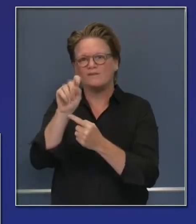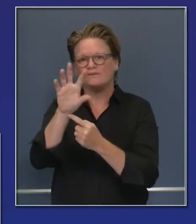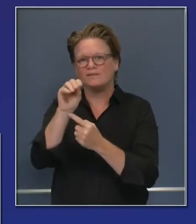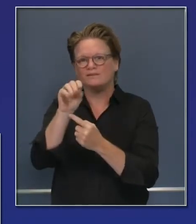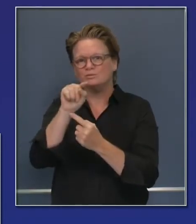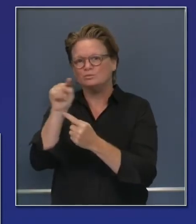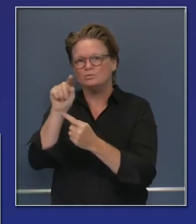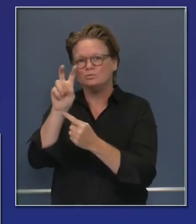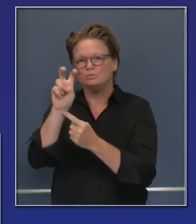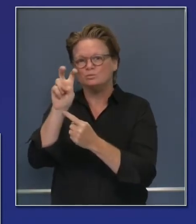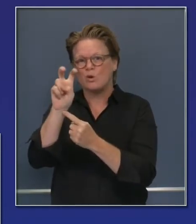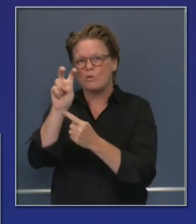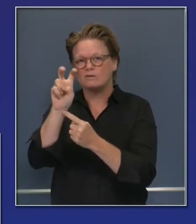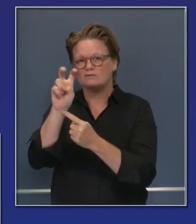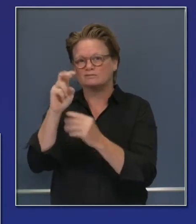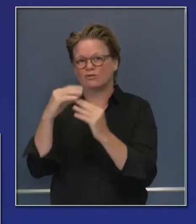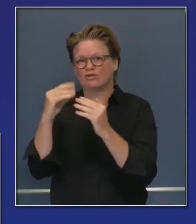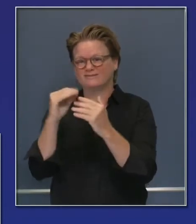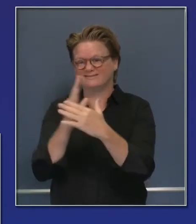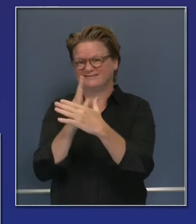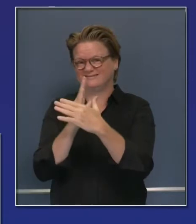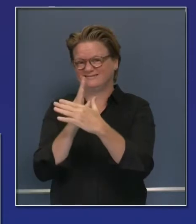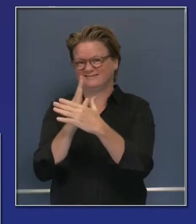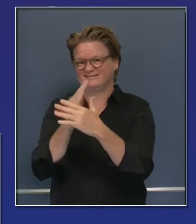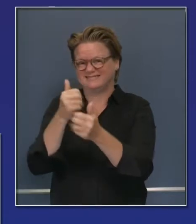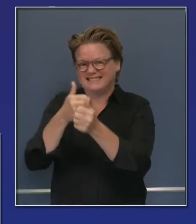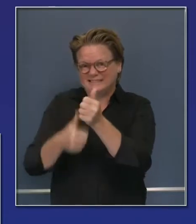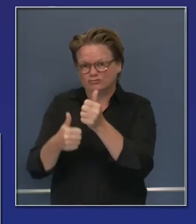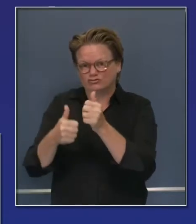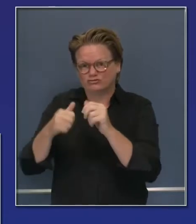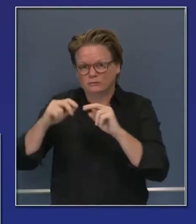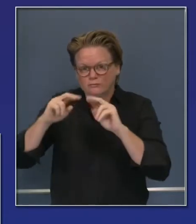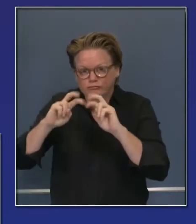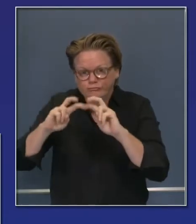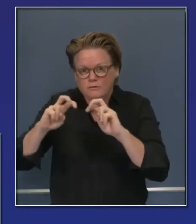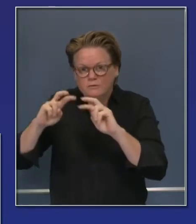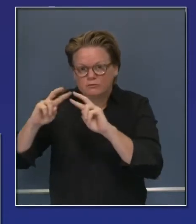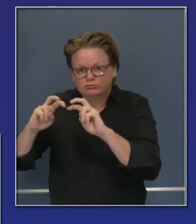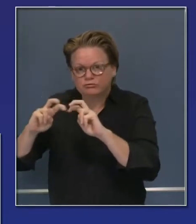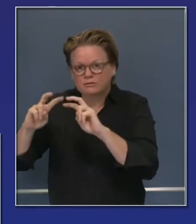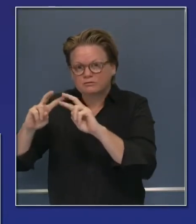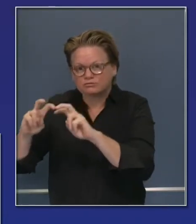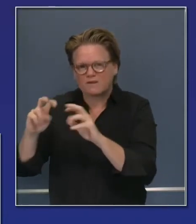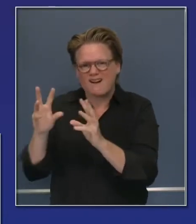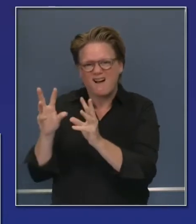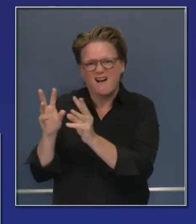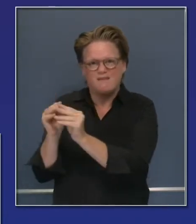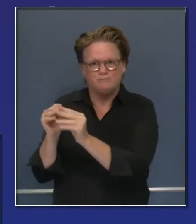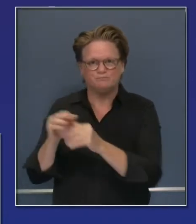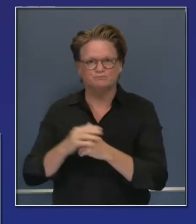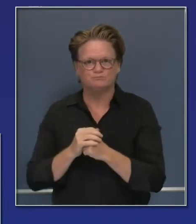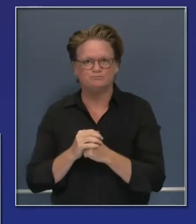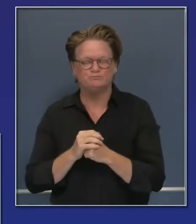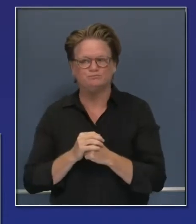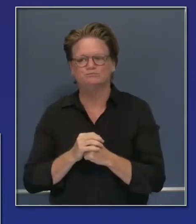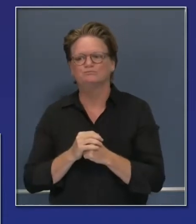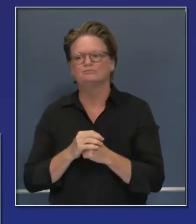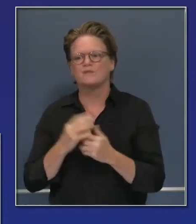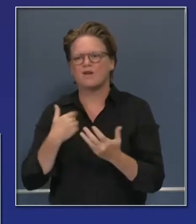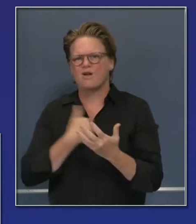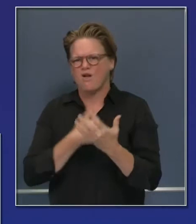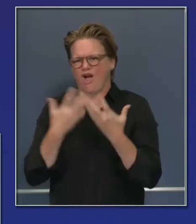which is quite significant. Just consider the state of California has done just shy of 11 million tests.